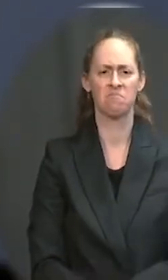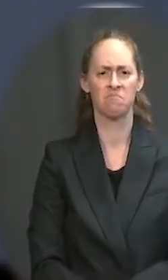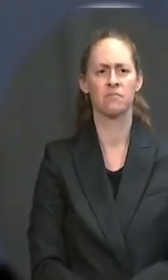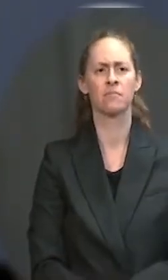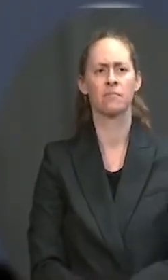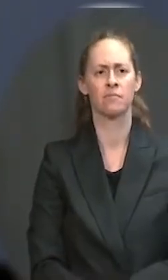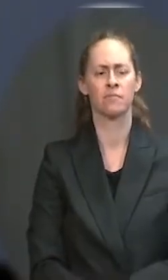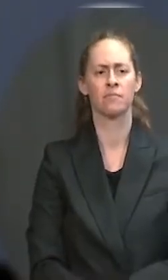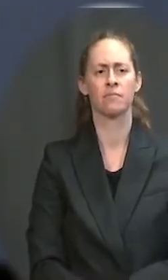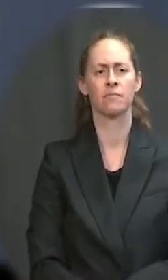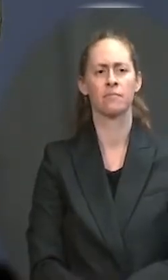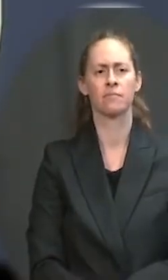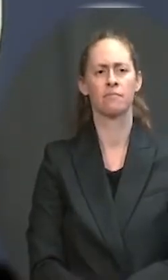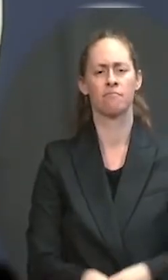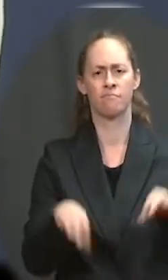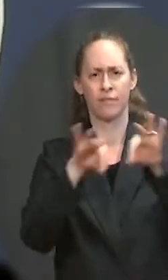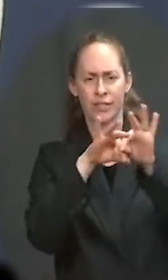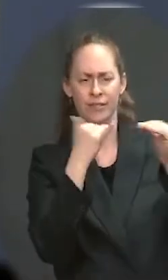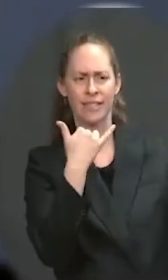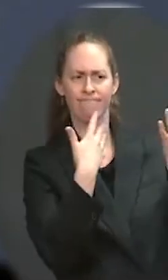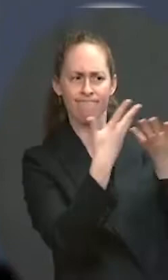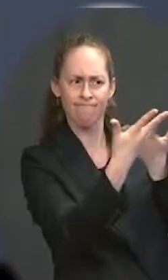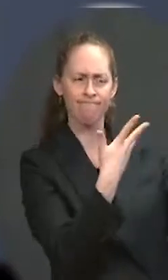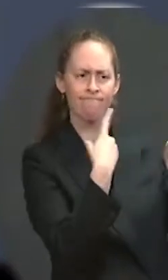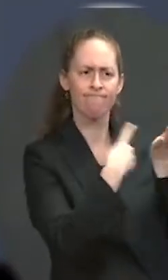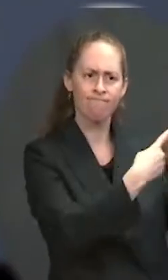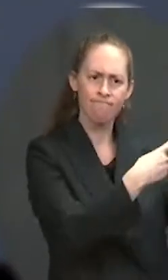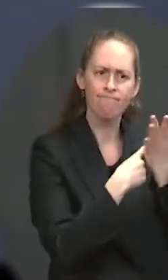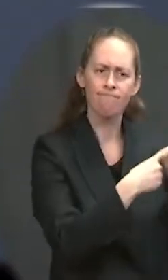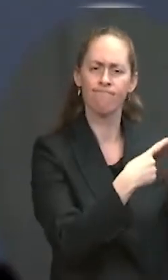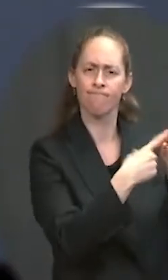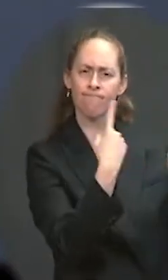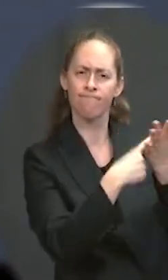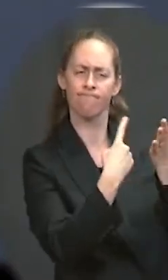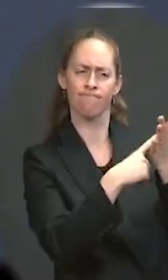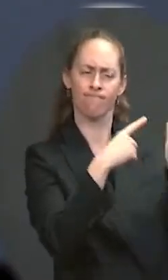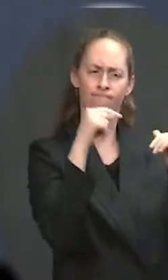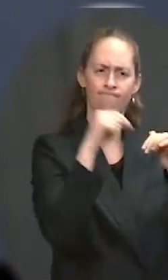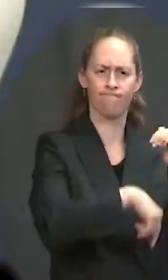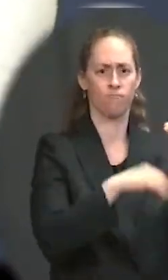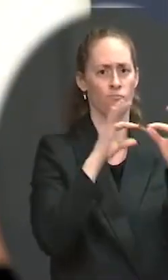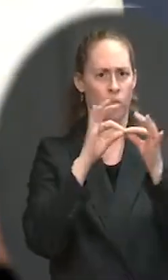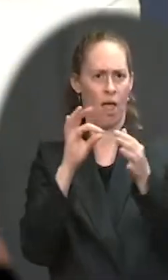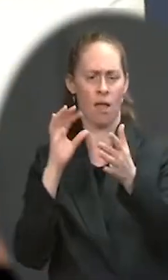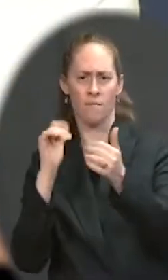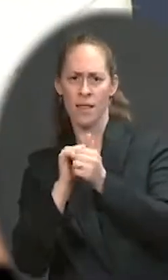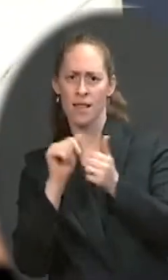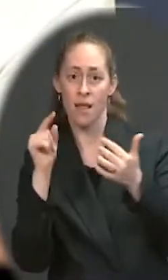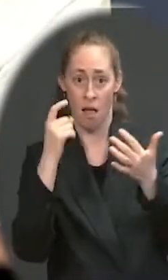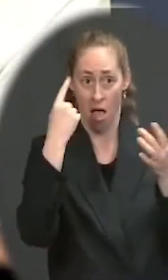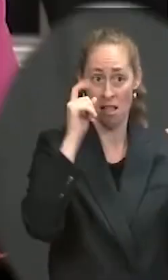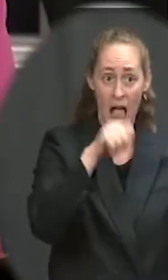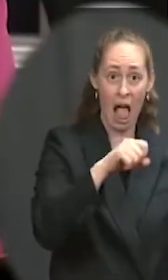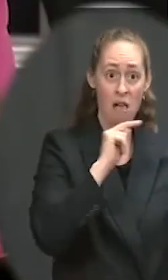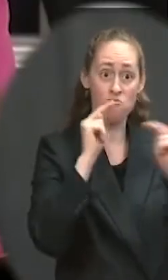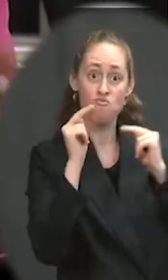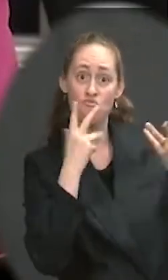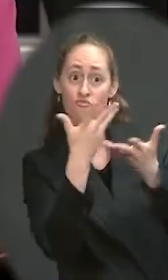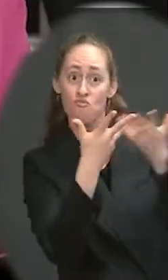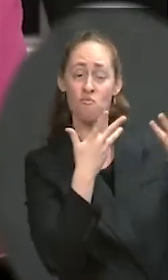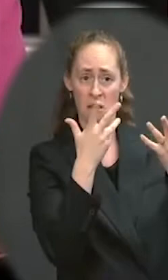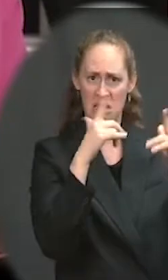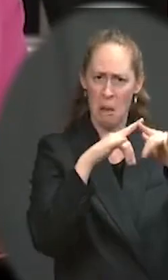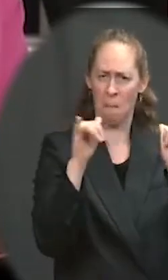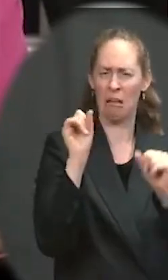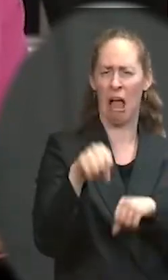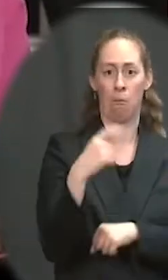negotiations around the American Jobs Plan. But those negotiations can happen simultaneously. And just, finally, Jen, how does he see his role? mean,